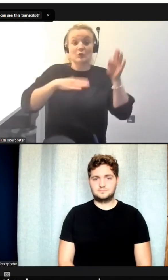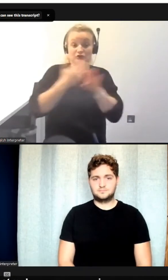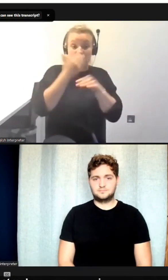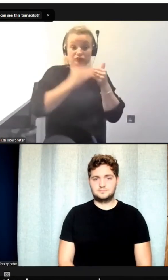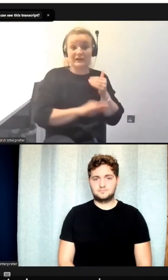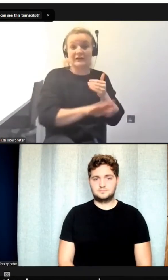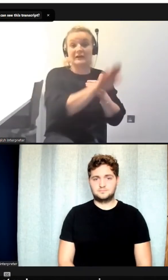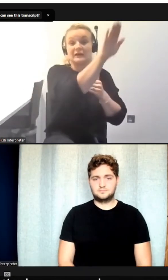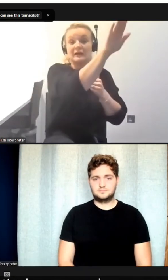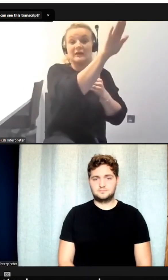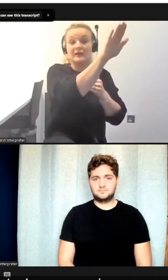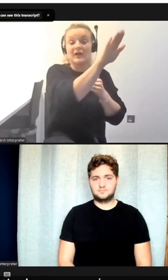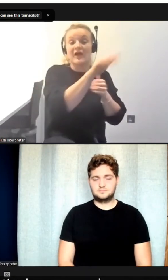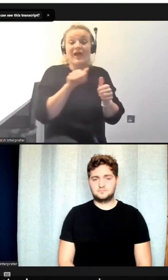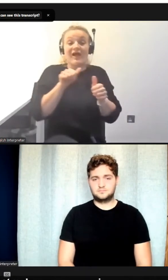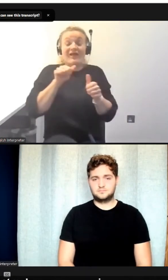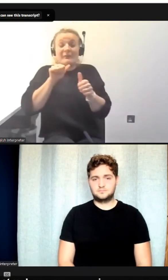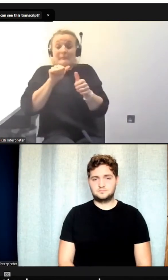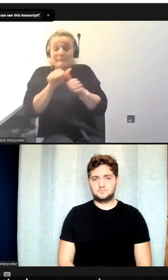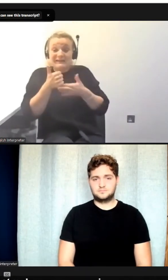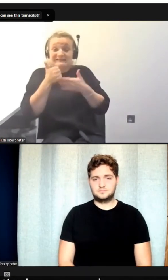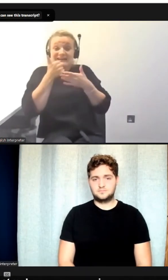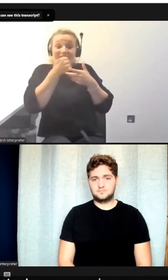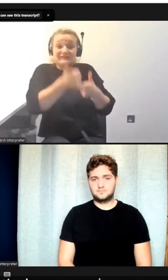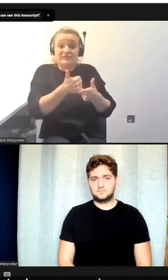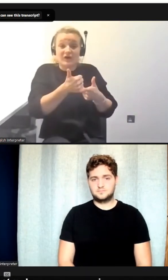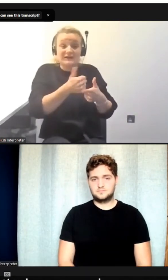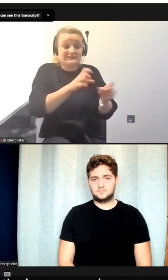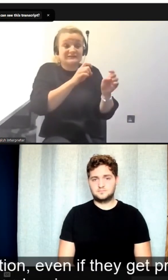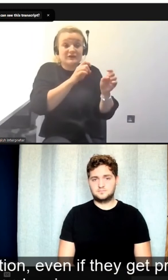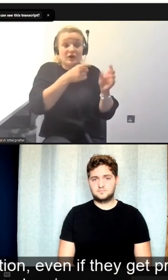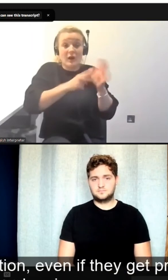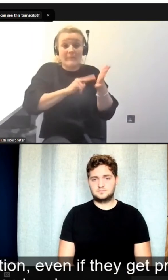best advice you can be given is to keep moving companies.